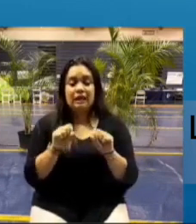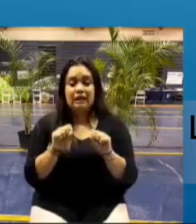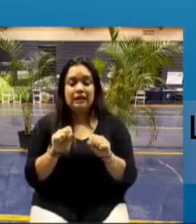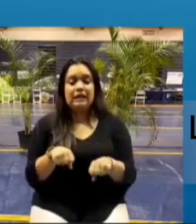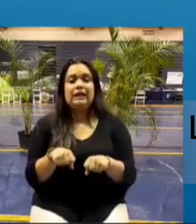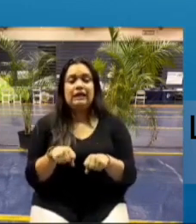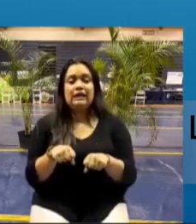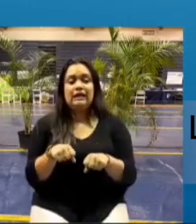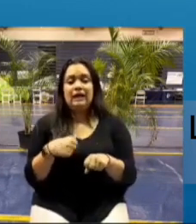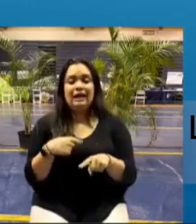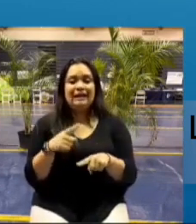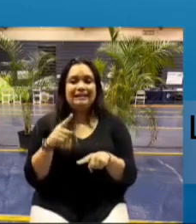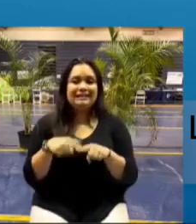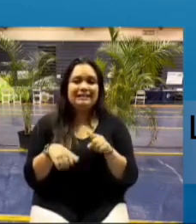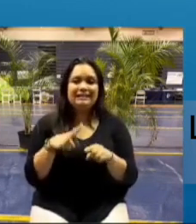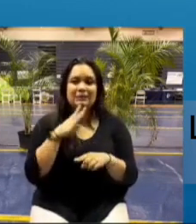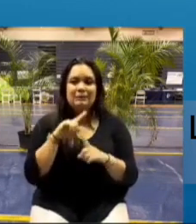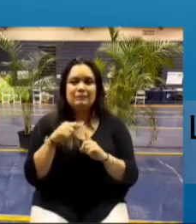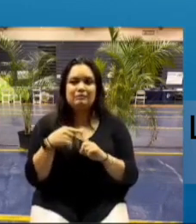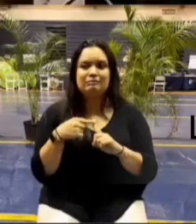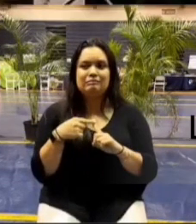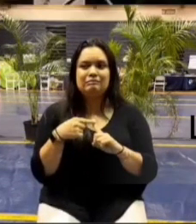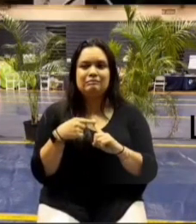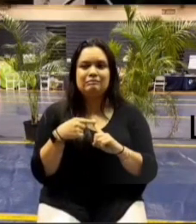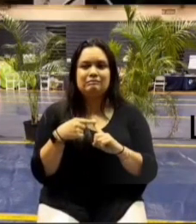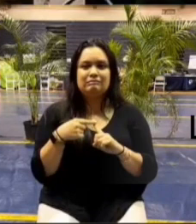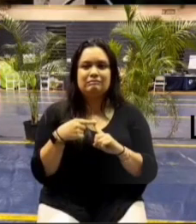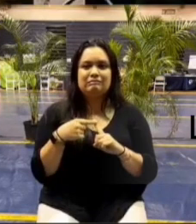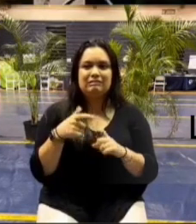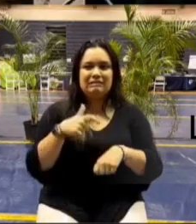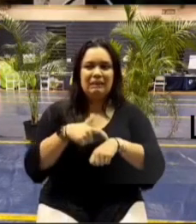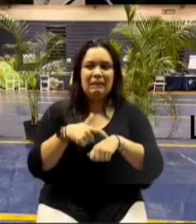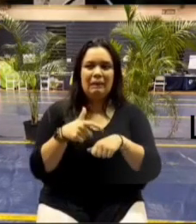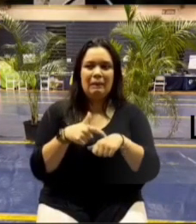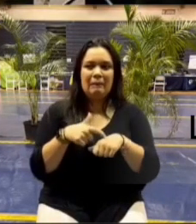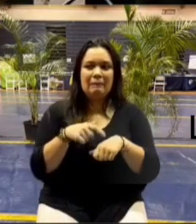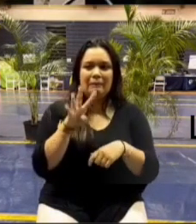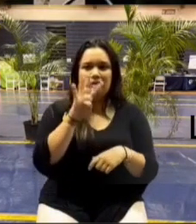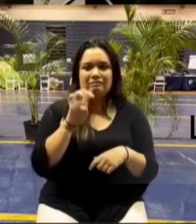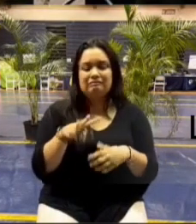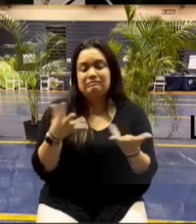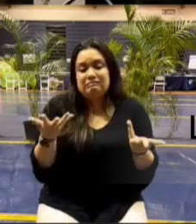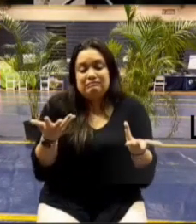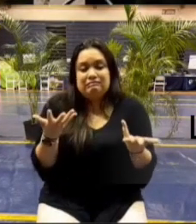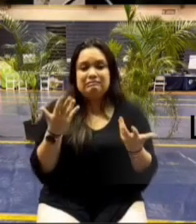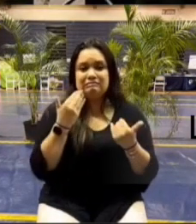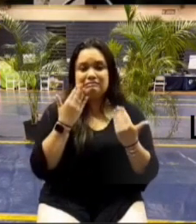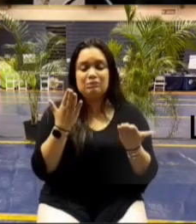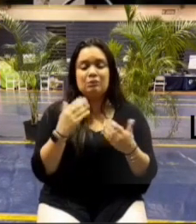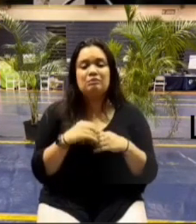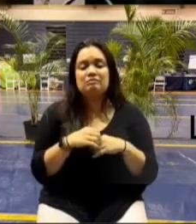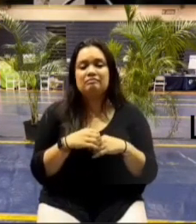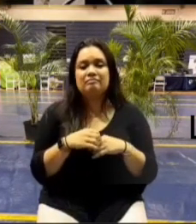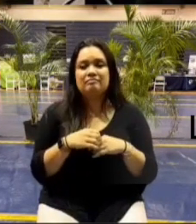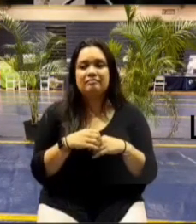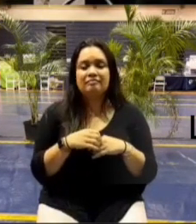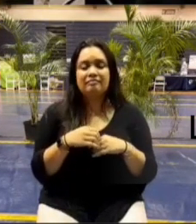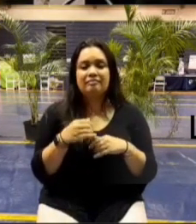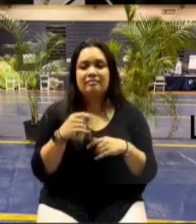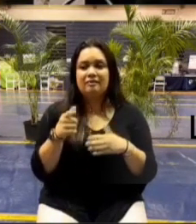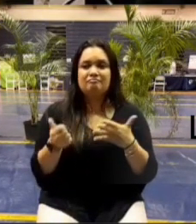timelines precisely i can't tell you that we've been asked by by the mayor by the county to prioritize